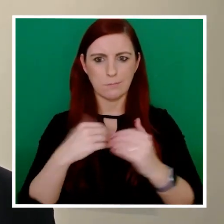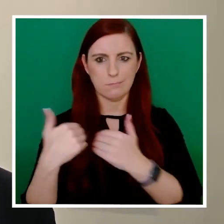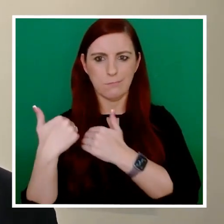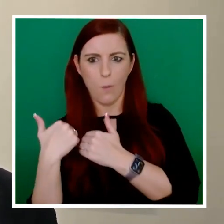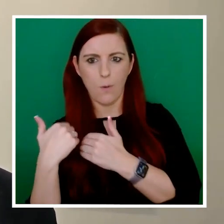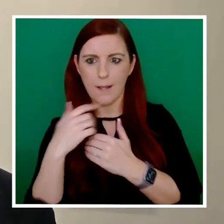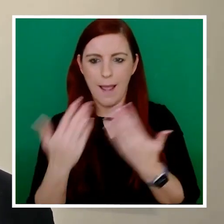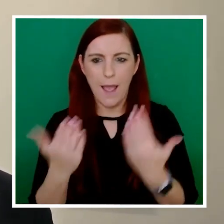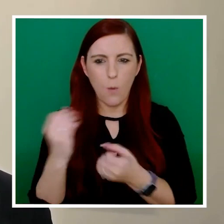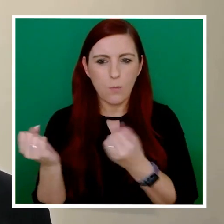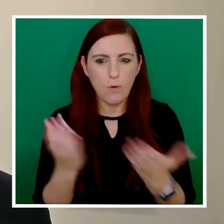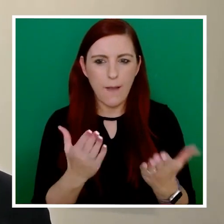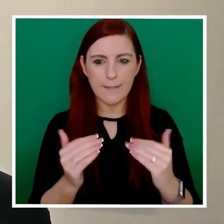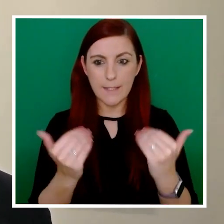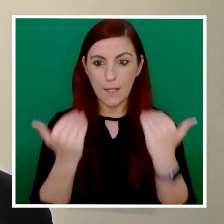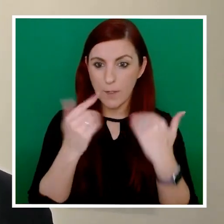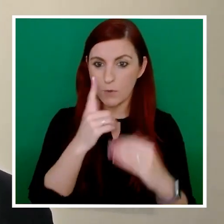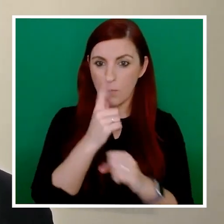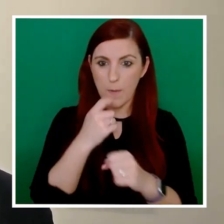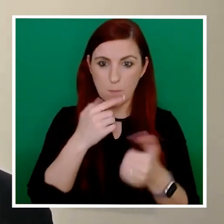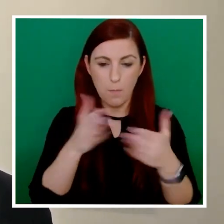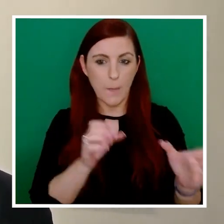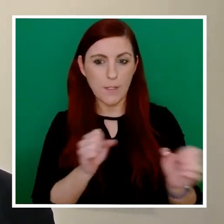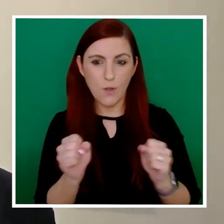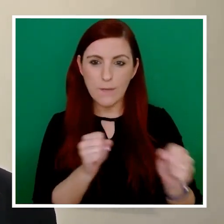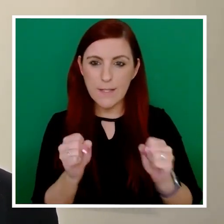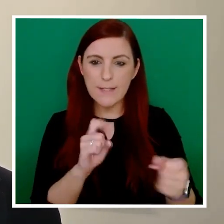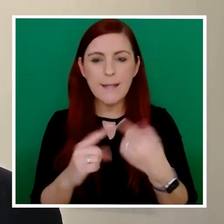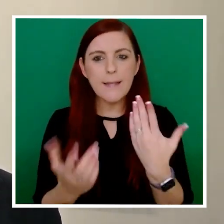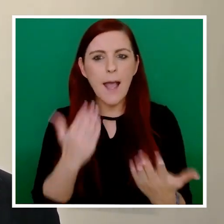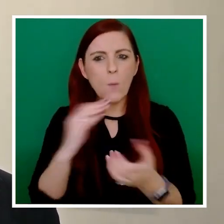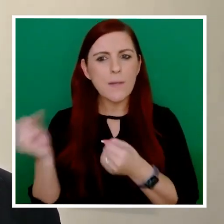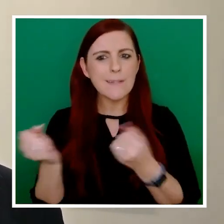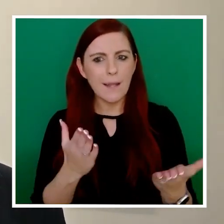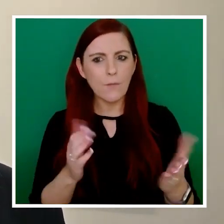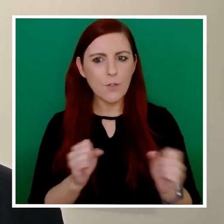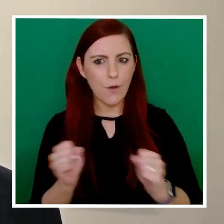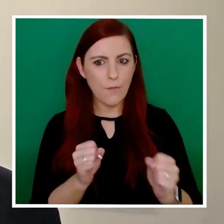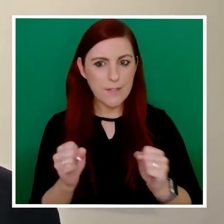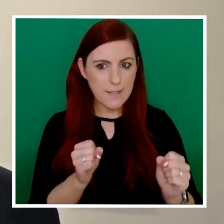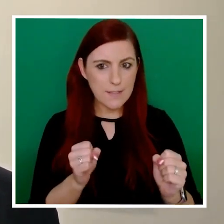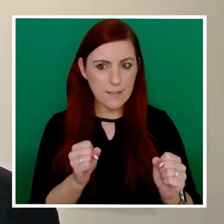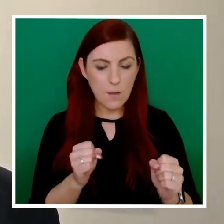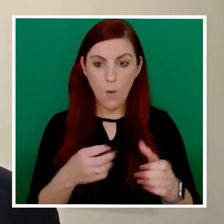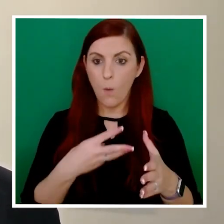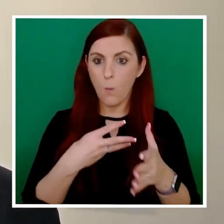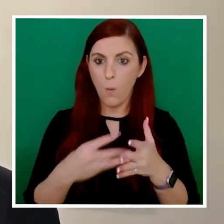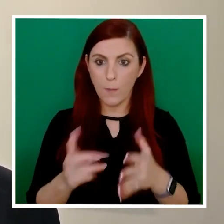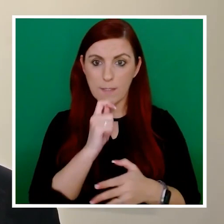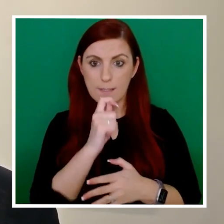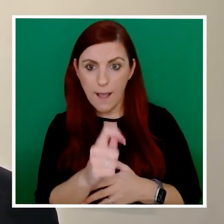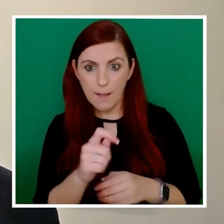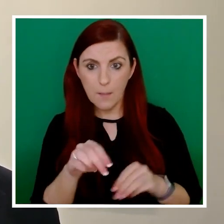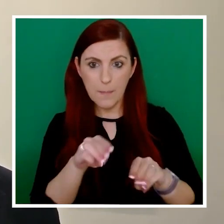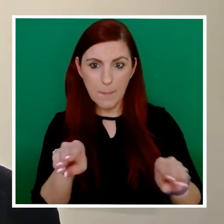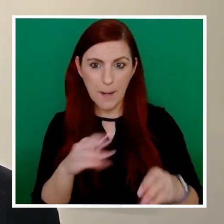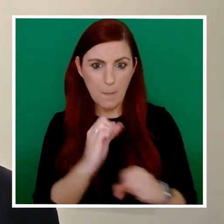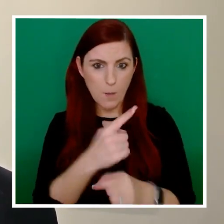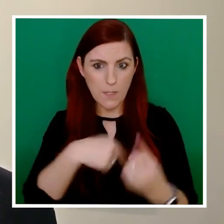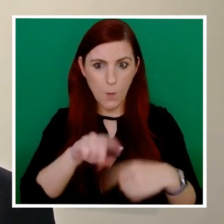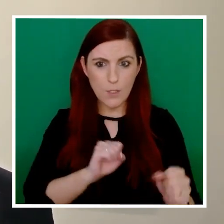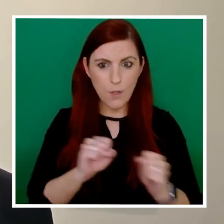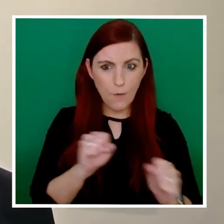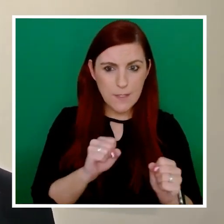in how we provide information about our public services and also how we deliver those services. When we inform the public about our services